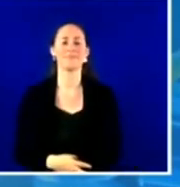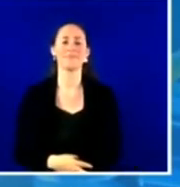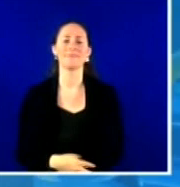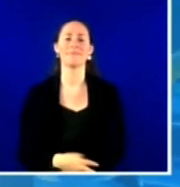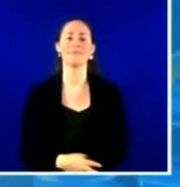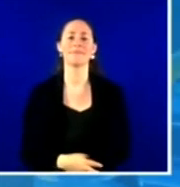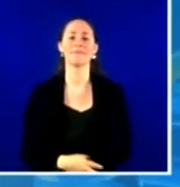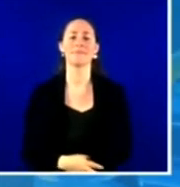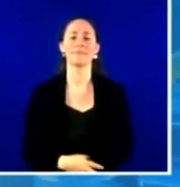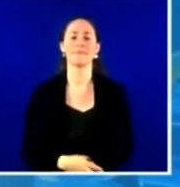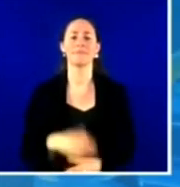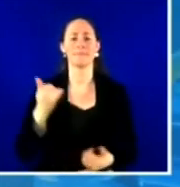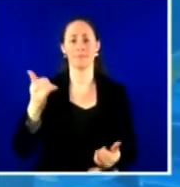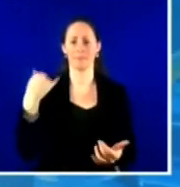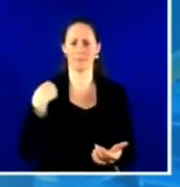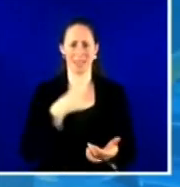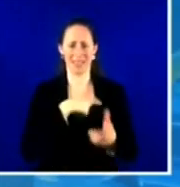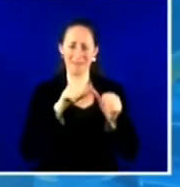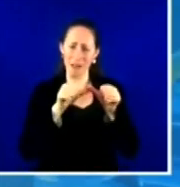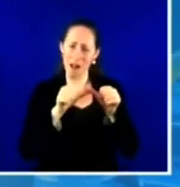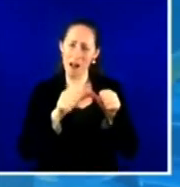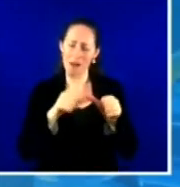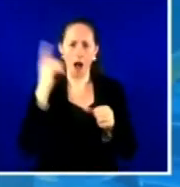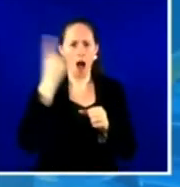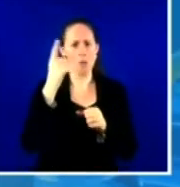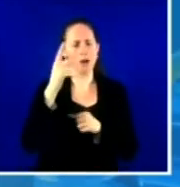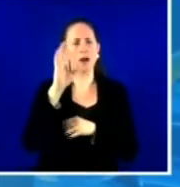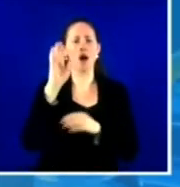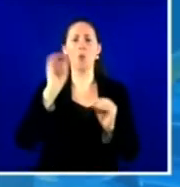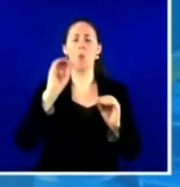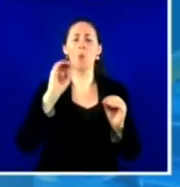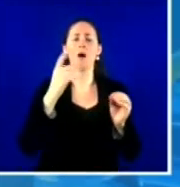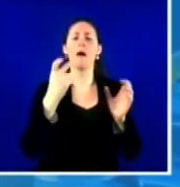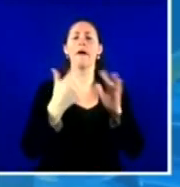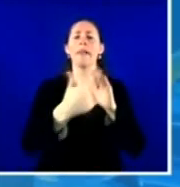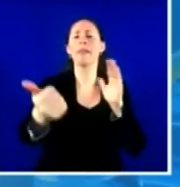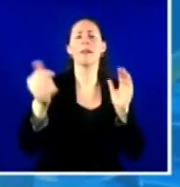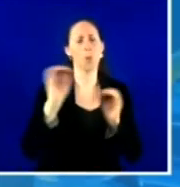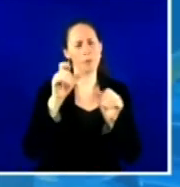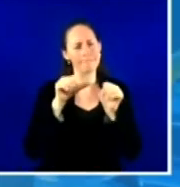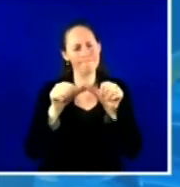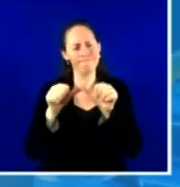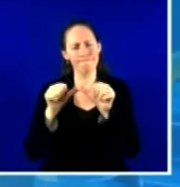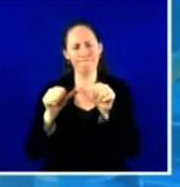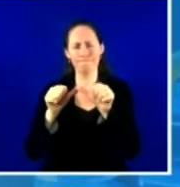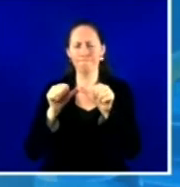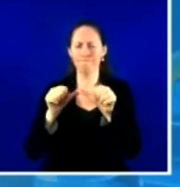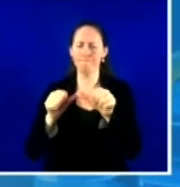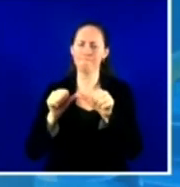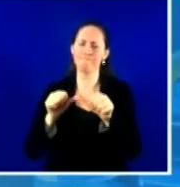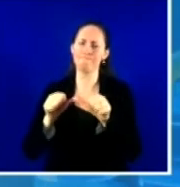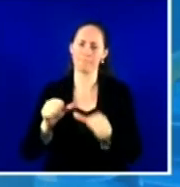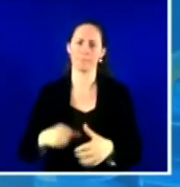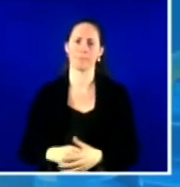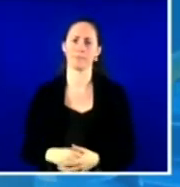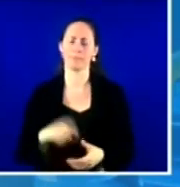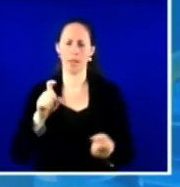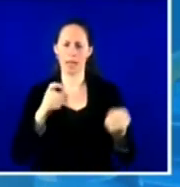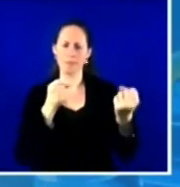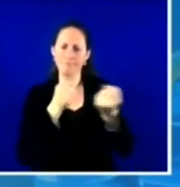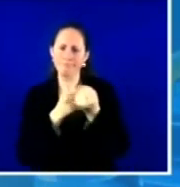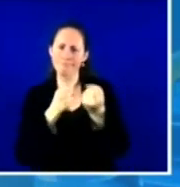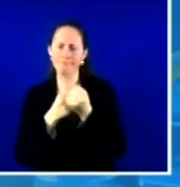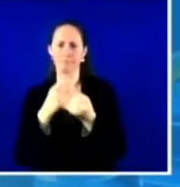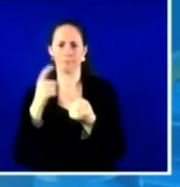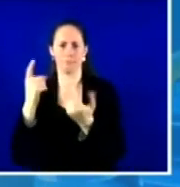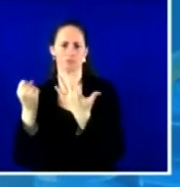some doses won't get used. So the bottom line is we want and we need to support our primary care providers in their